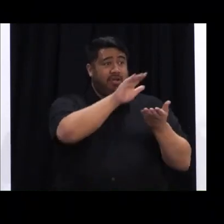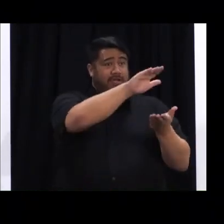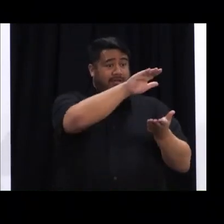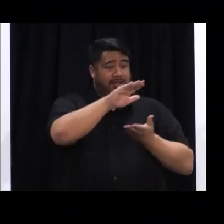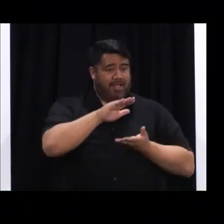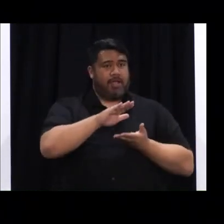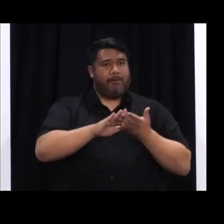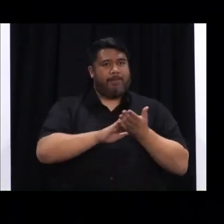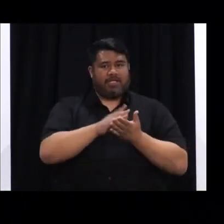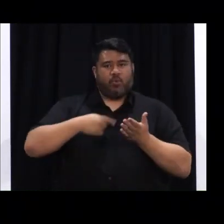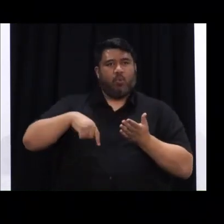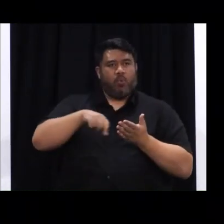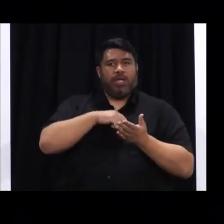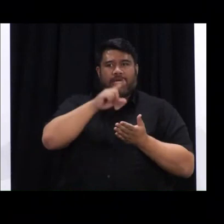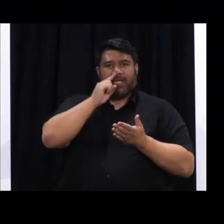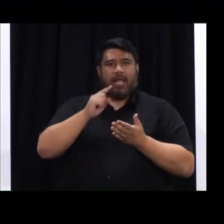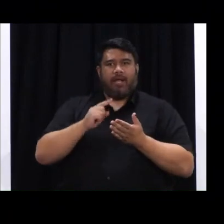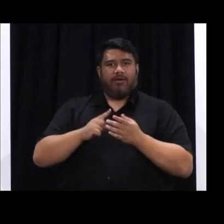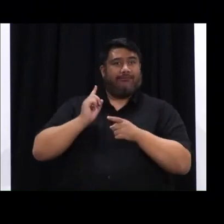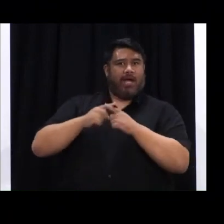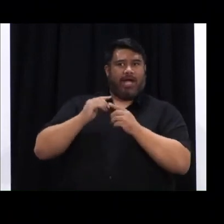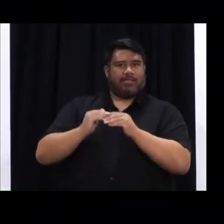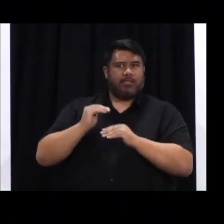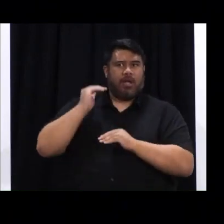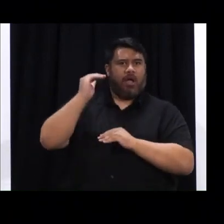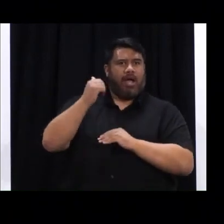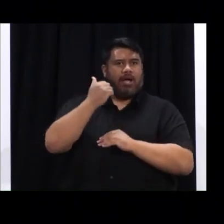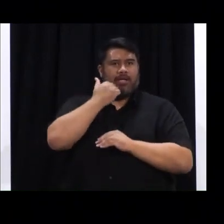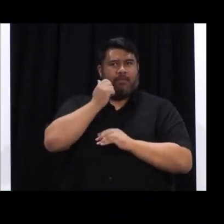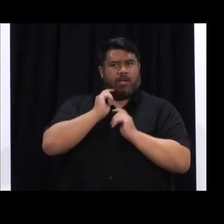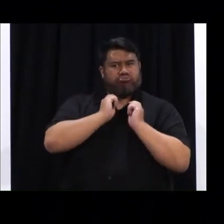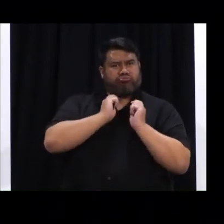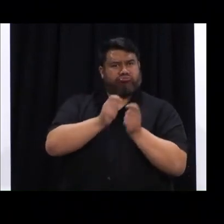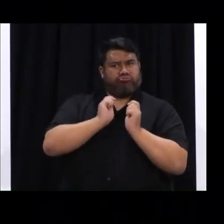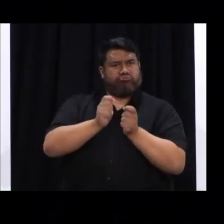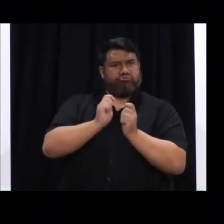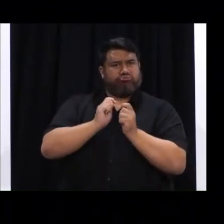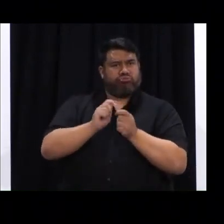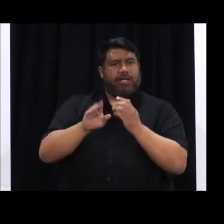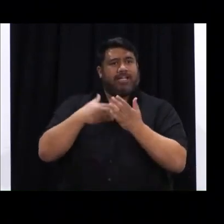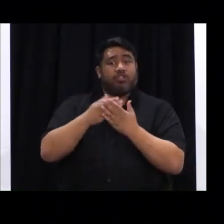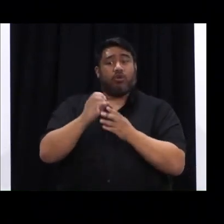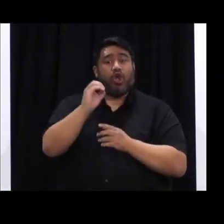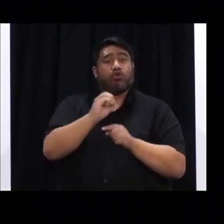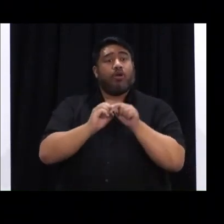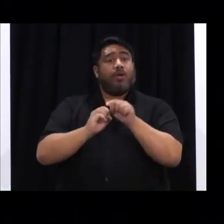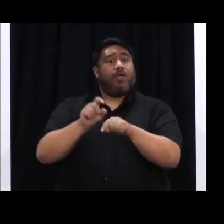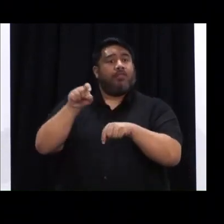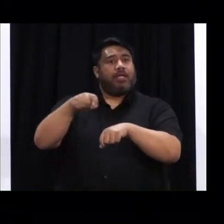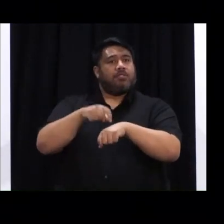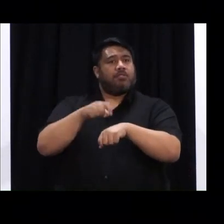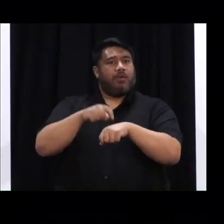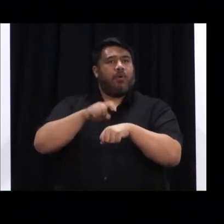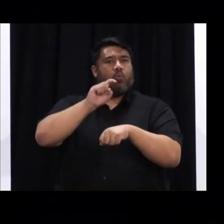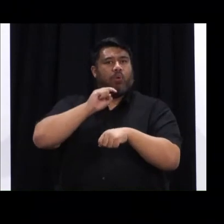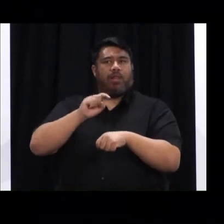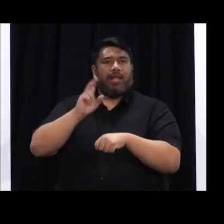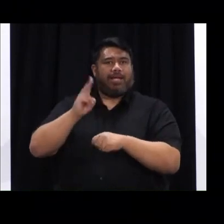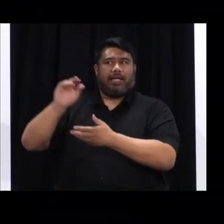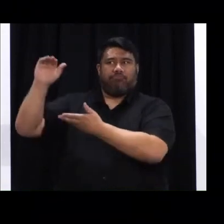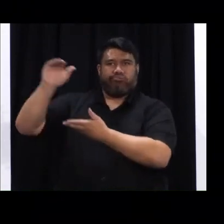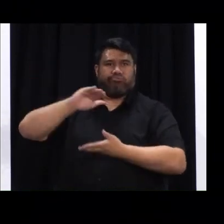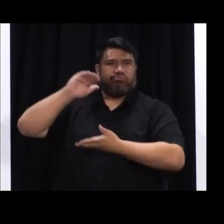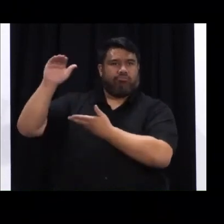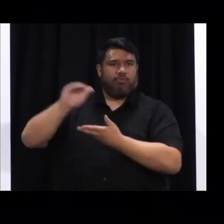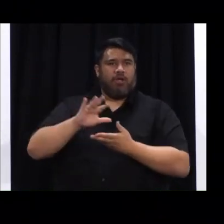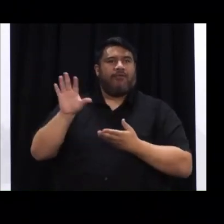going with speed until our big scheduled deliveries arrive in October. As you recall, we were actually really working hard